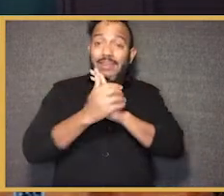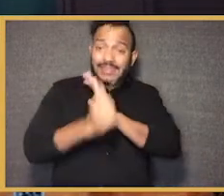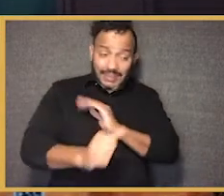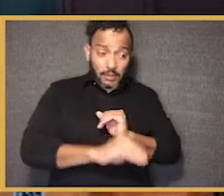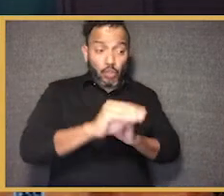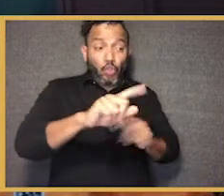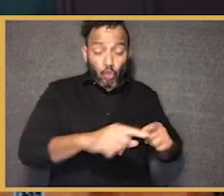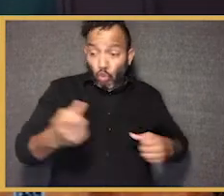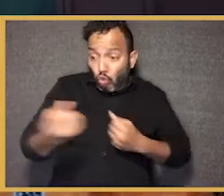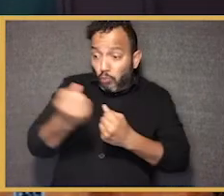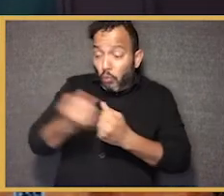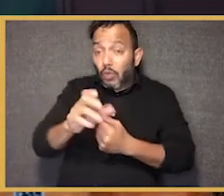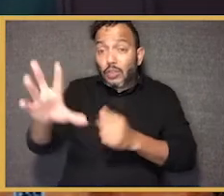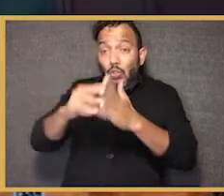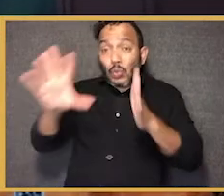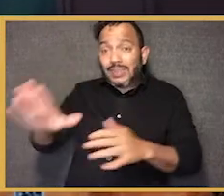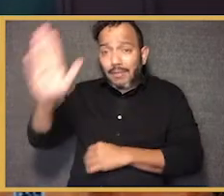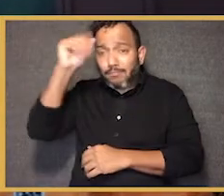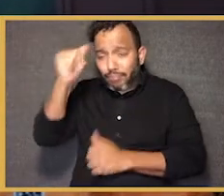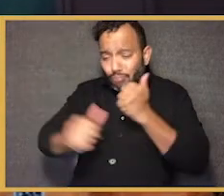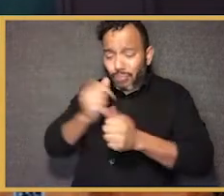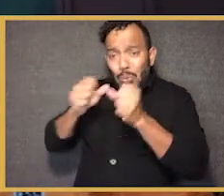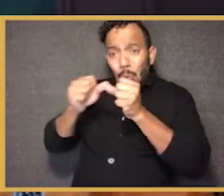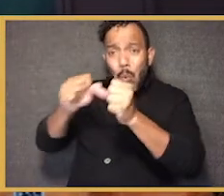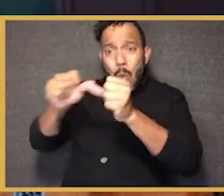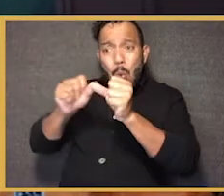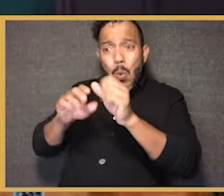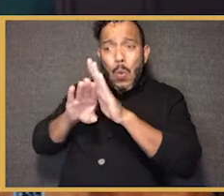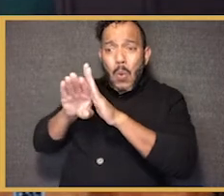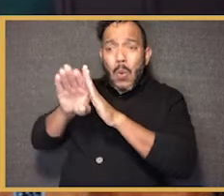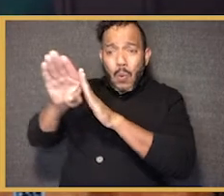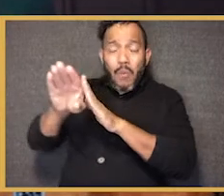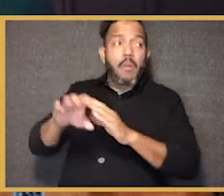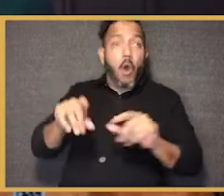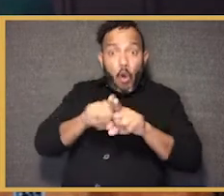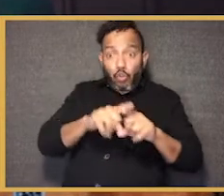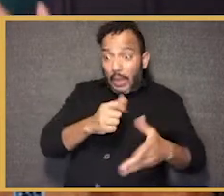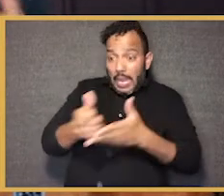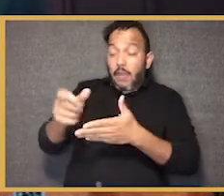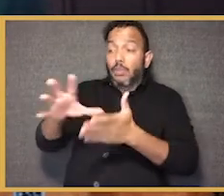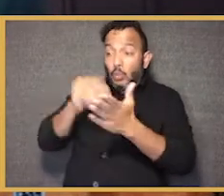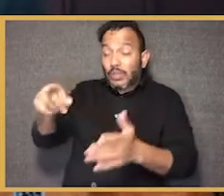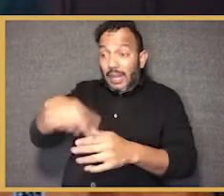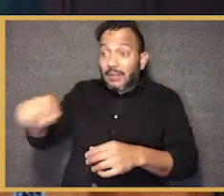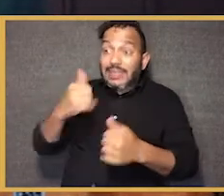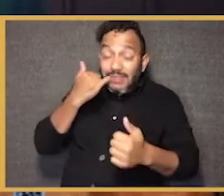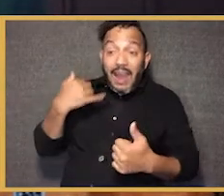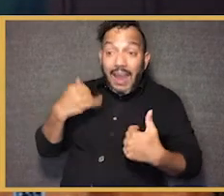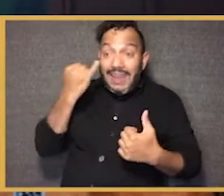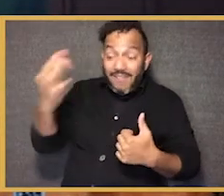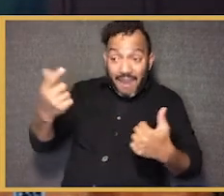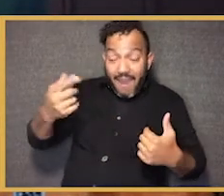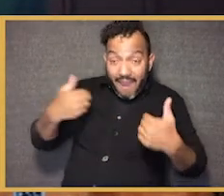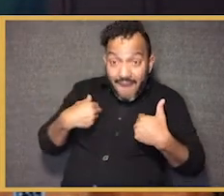skills to support students' resilience, right? With skills to help students process the